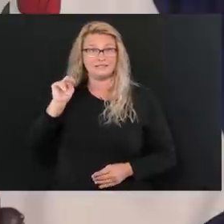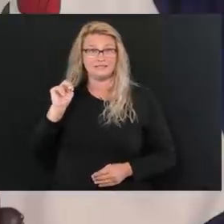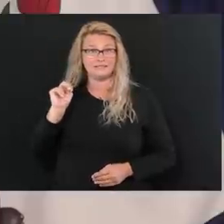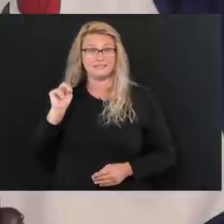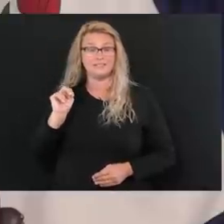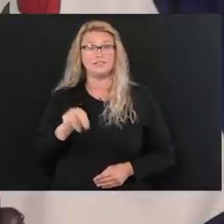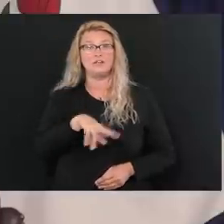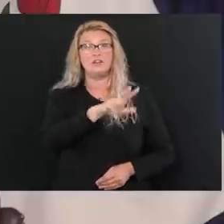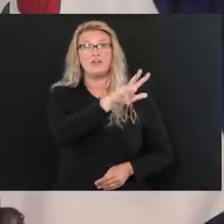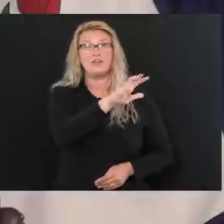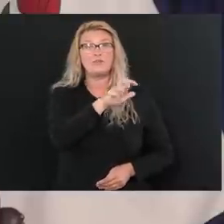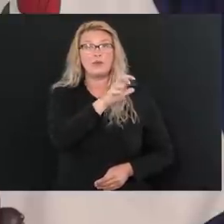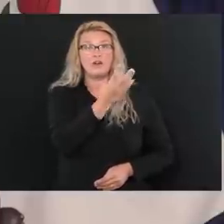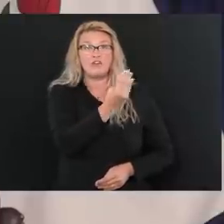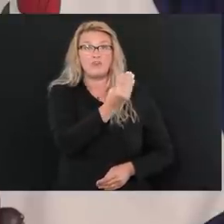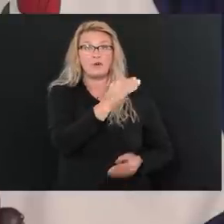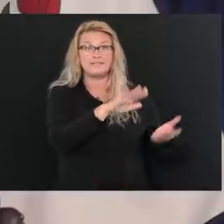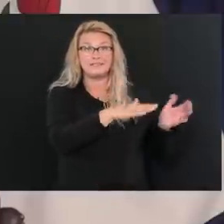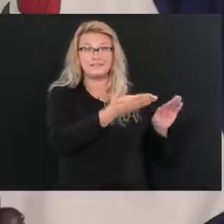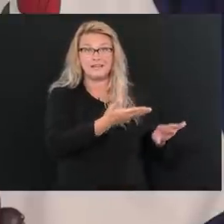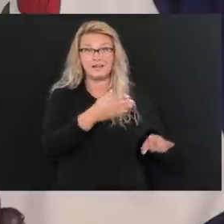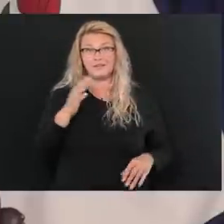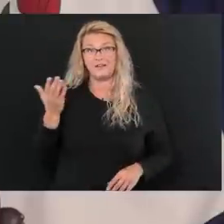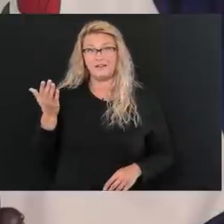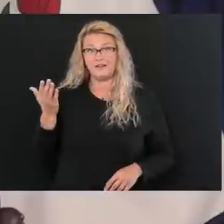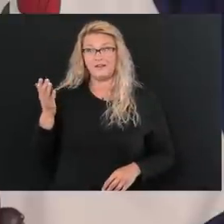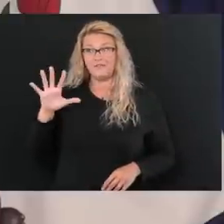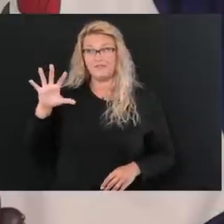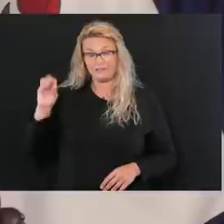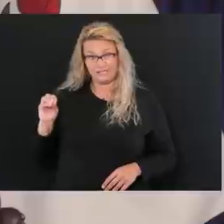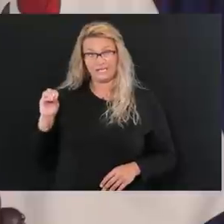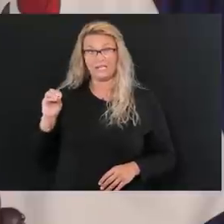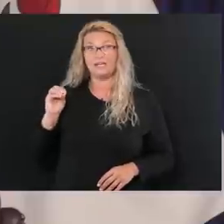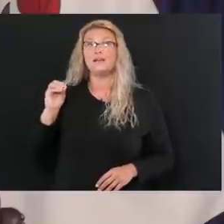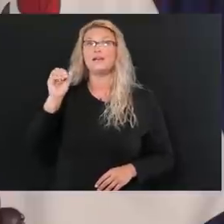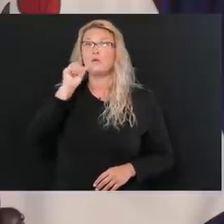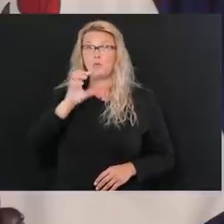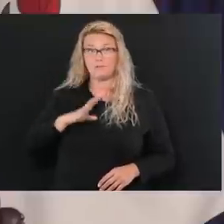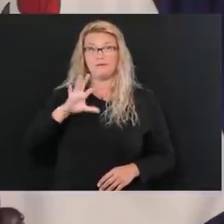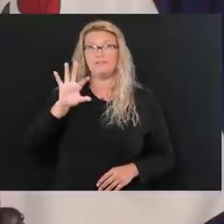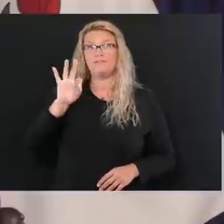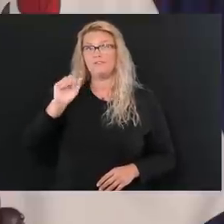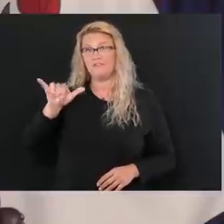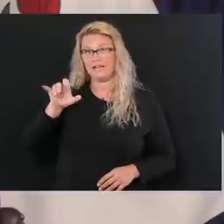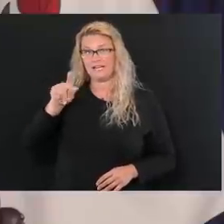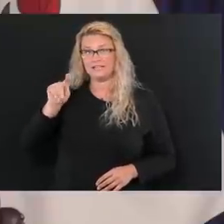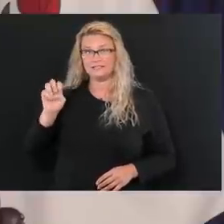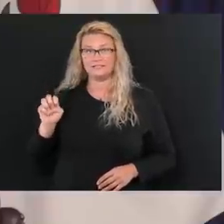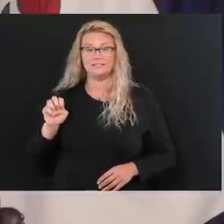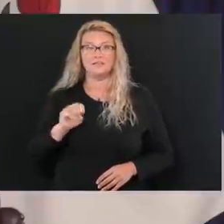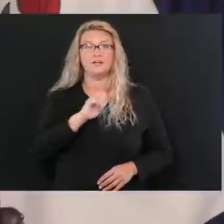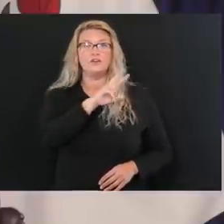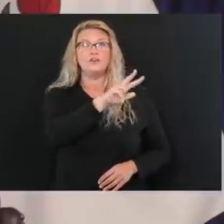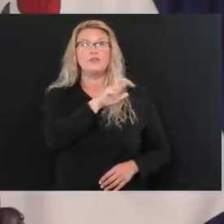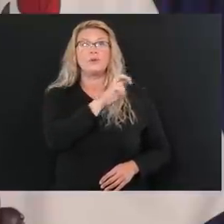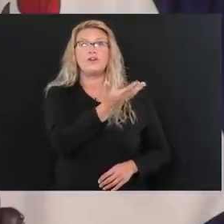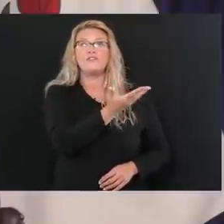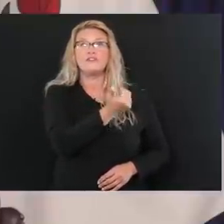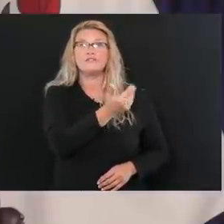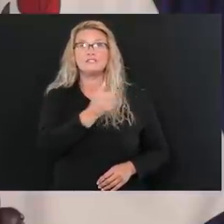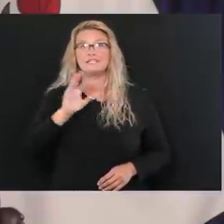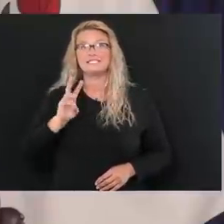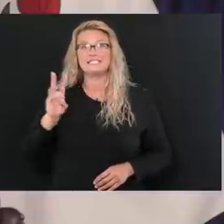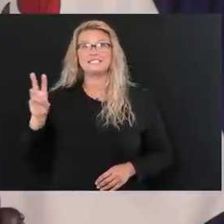Our 314th death, a 50-year-old female from Fayette County. Our 315th death, a